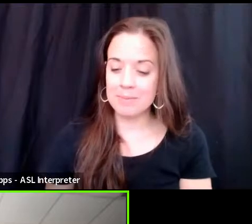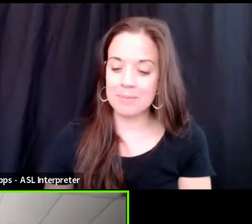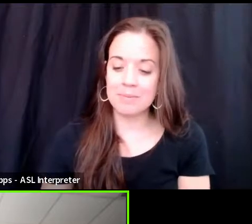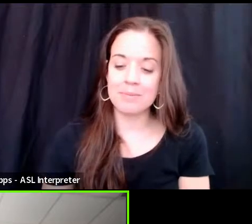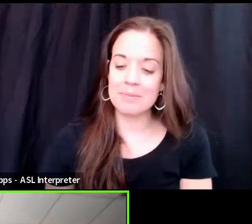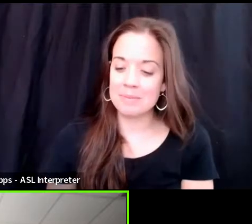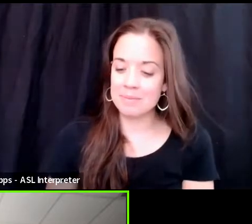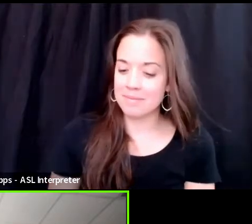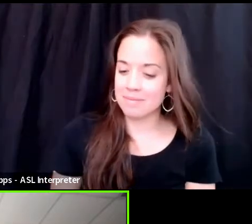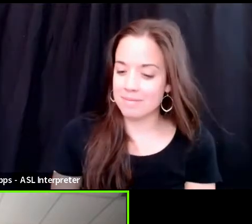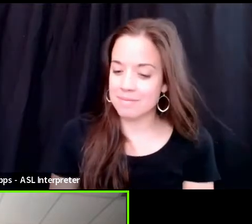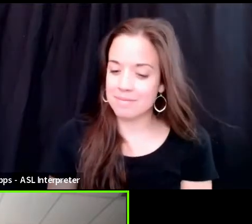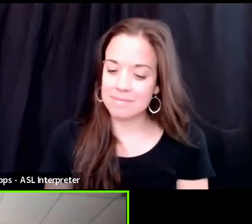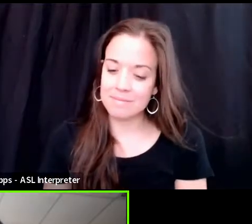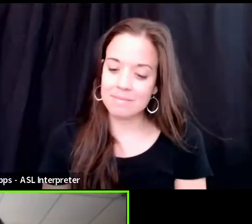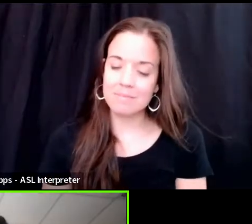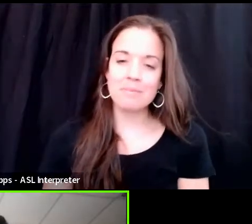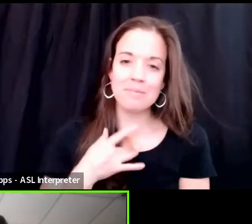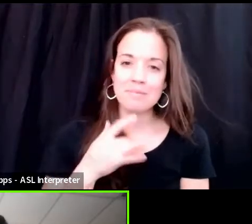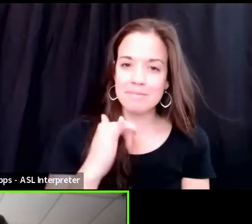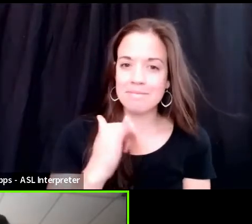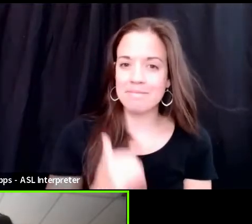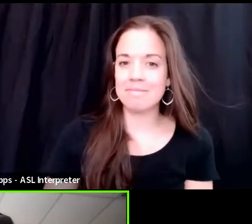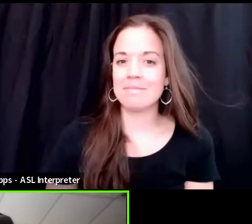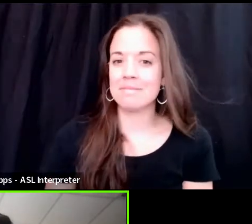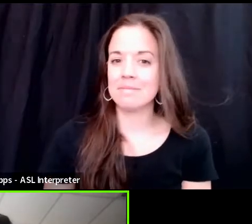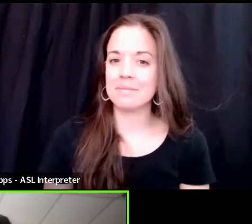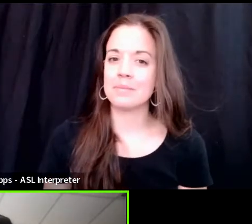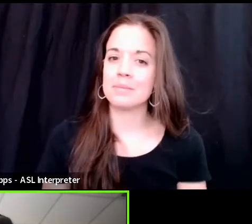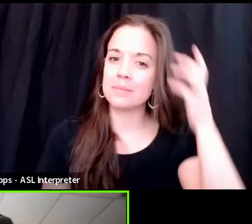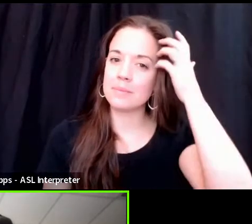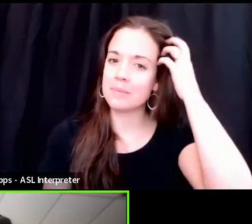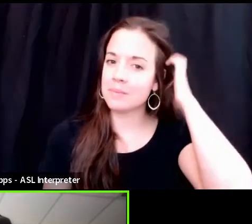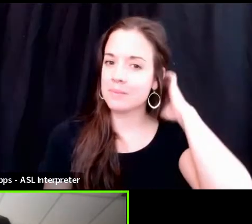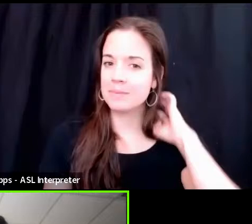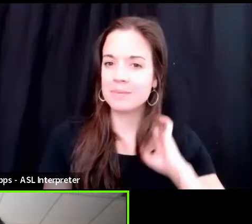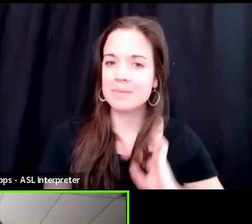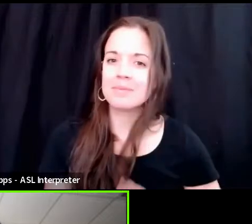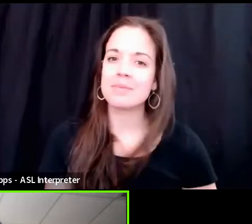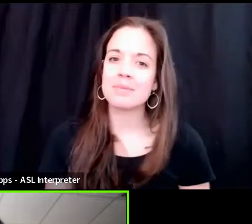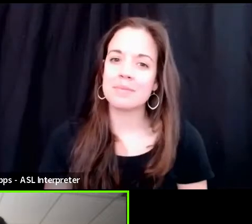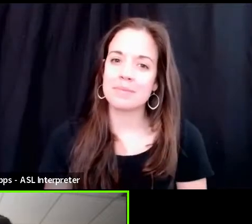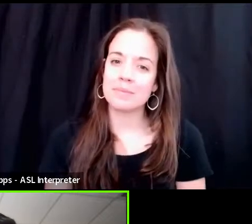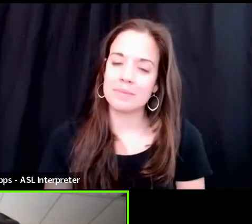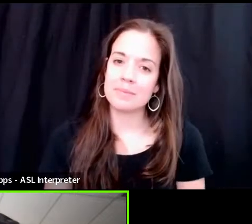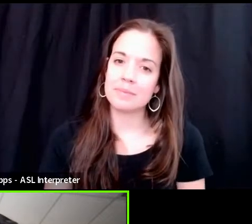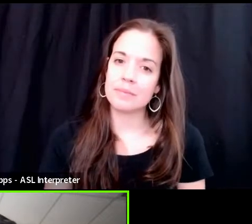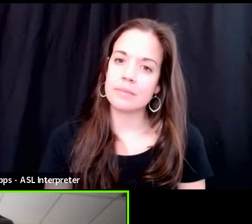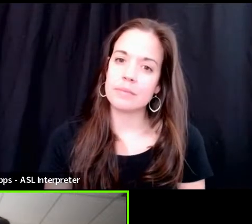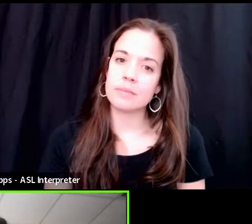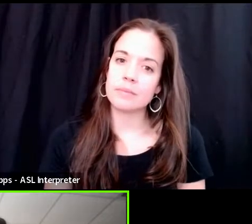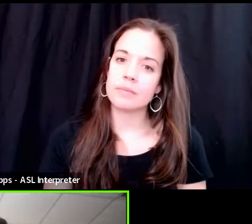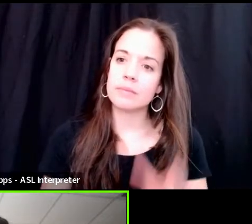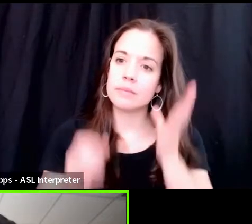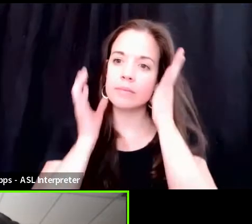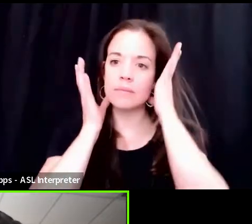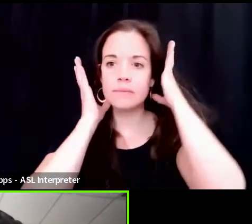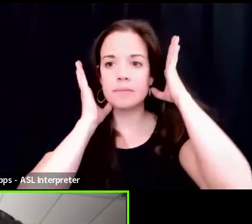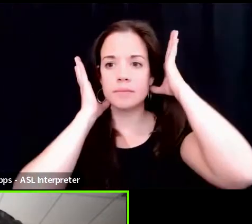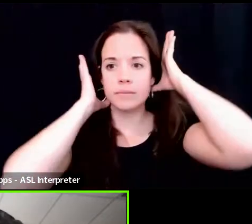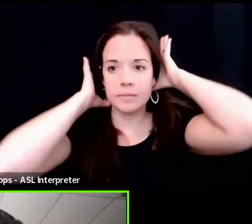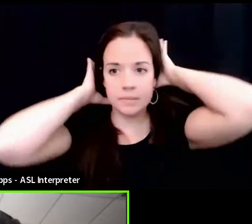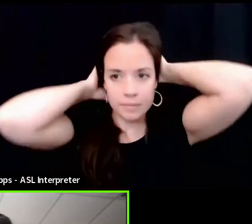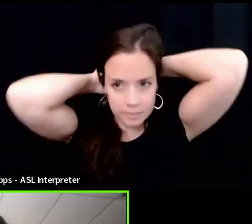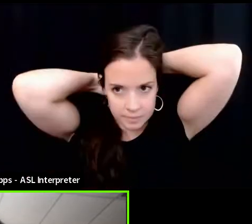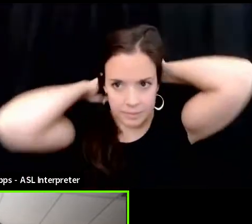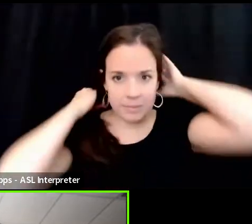I felt the same way. I'm sure we're not alone. Another staff member says, do you watch